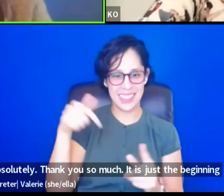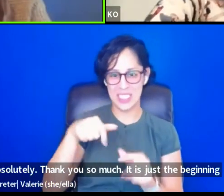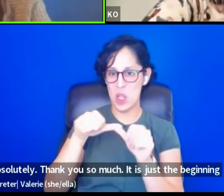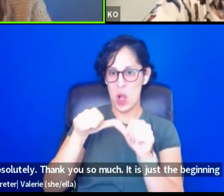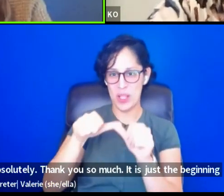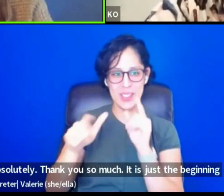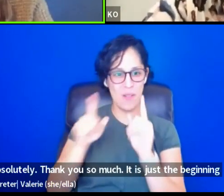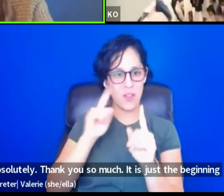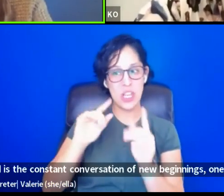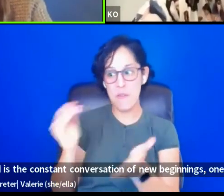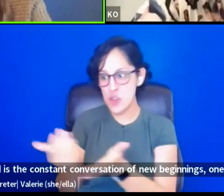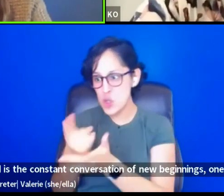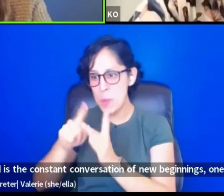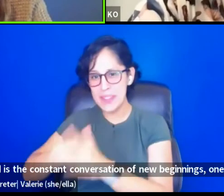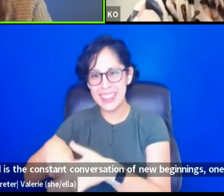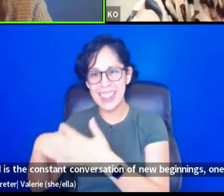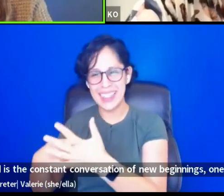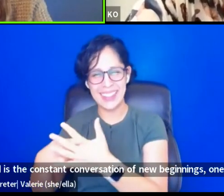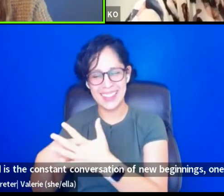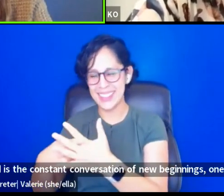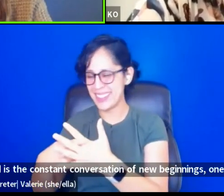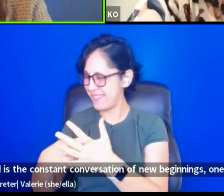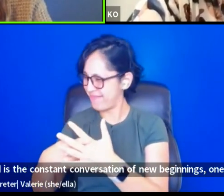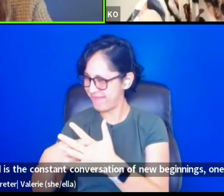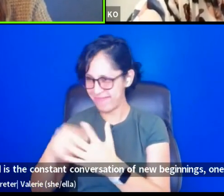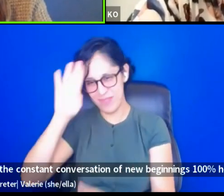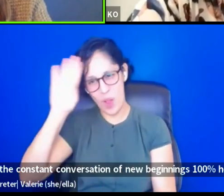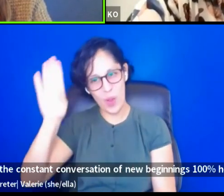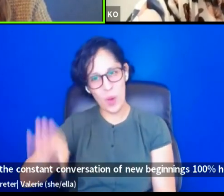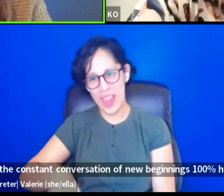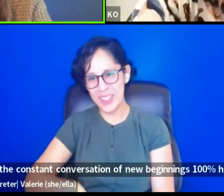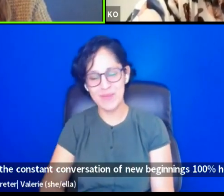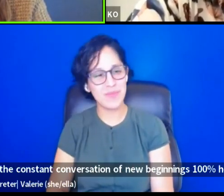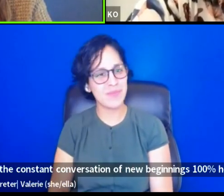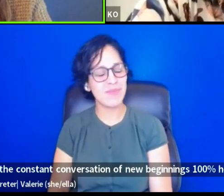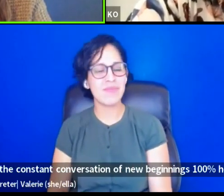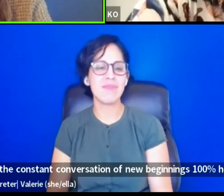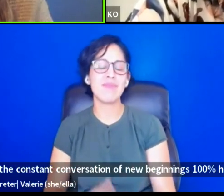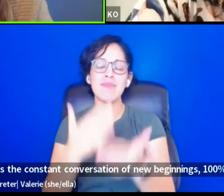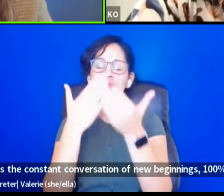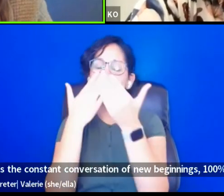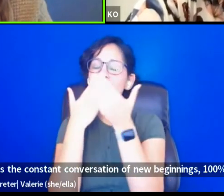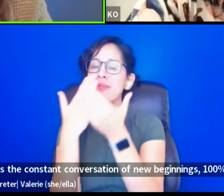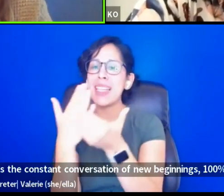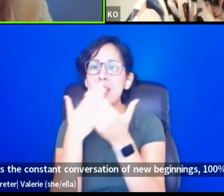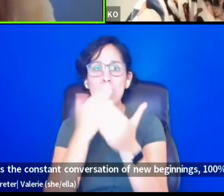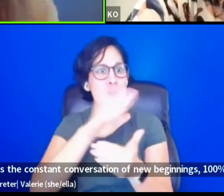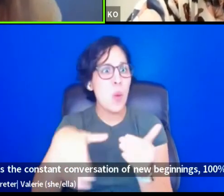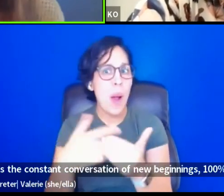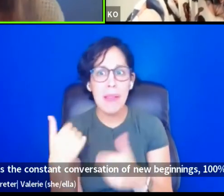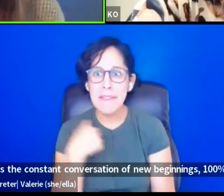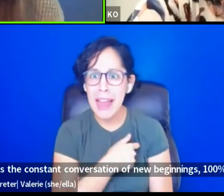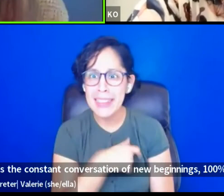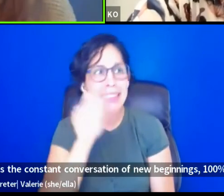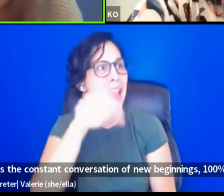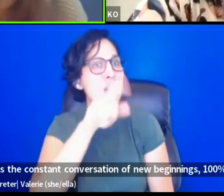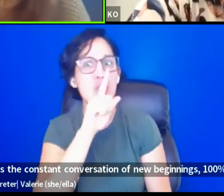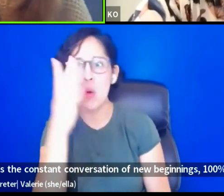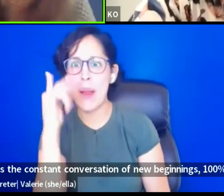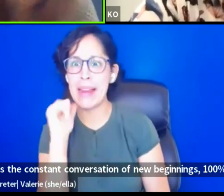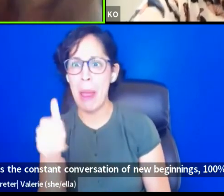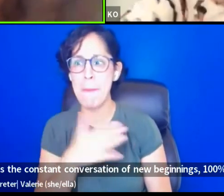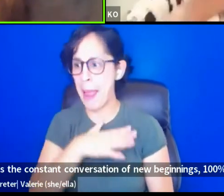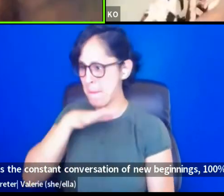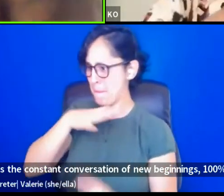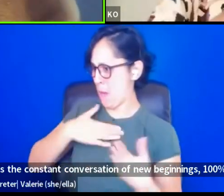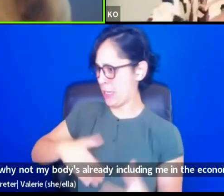beginnings. One hundred percent. Um, huge thank you to all of us, to all of us. Sure. Why not? My body's already including